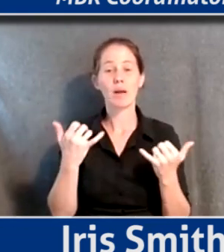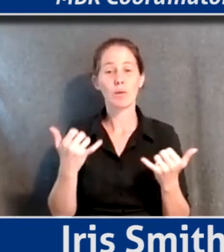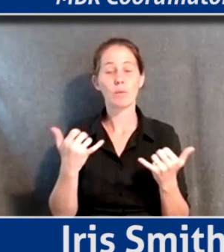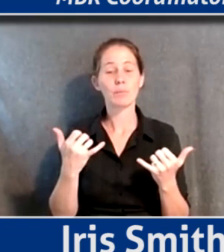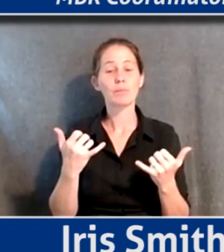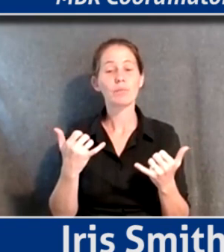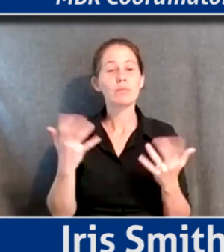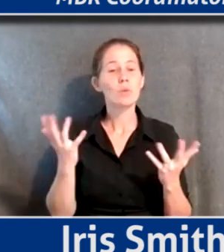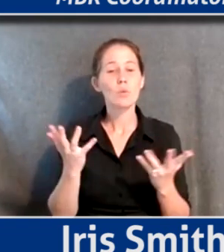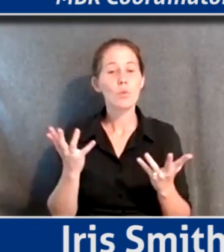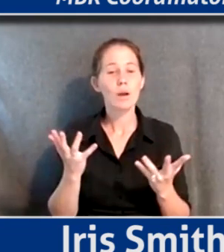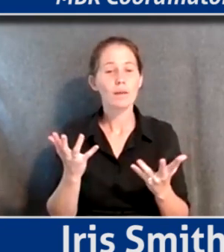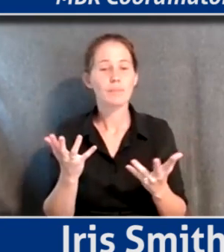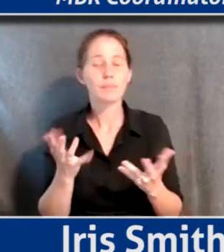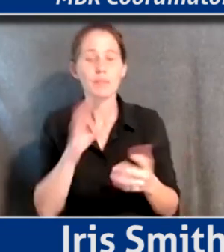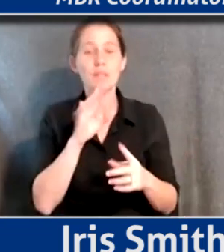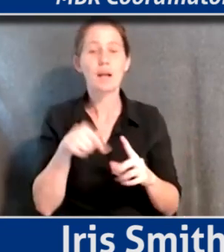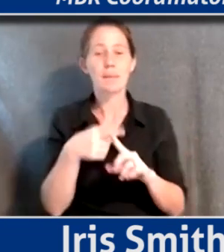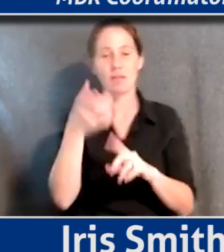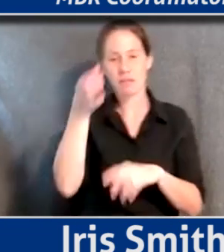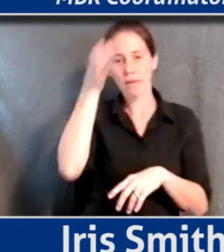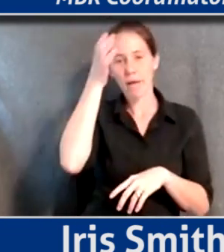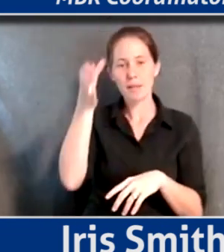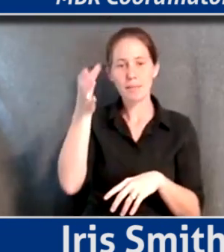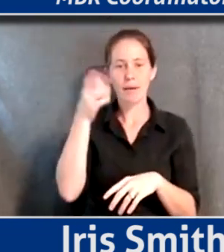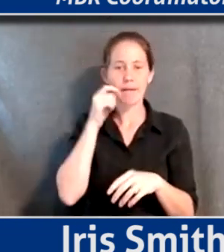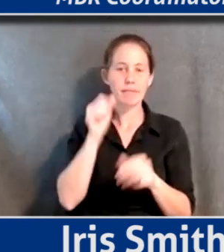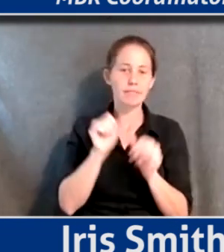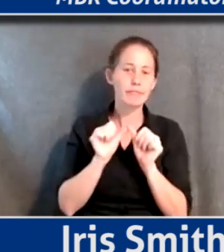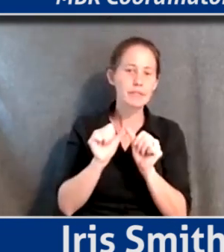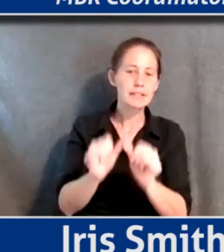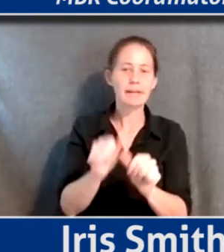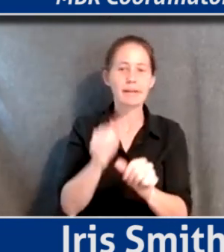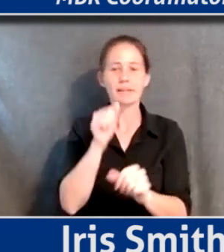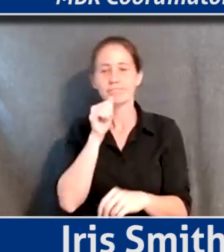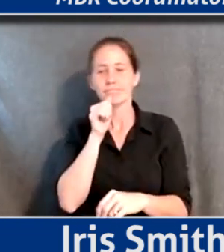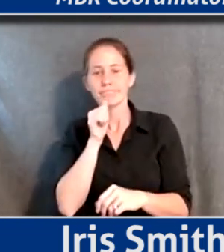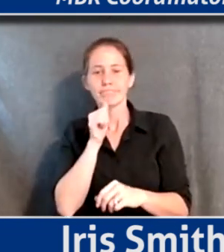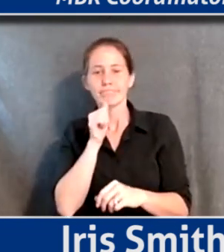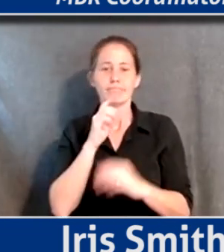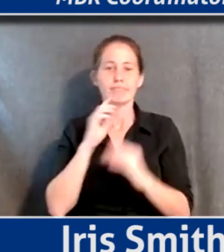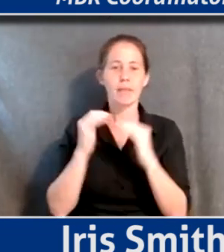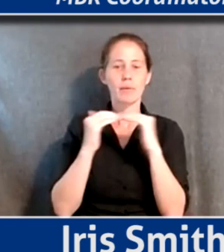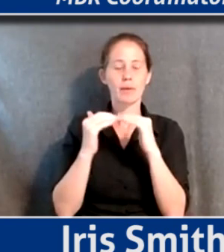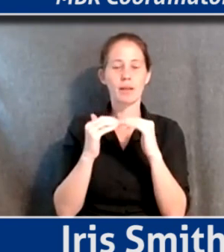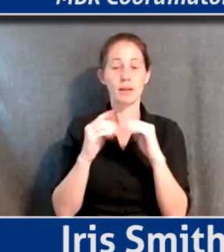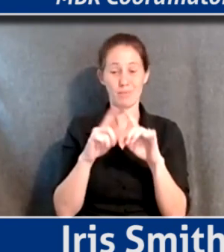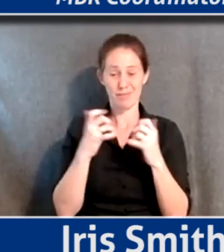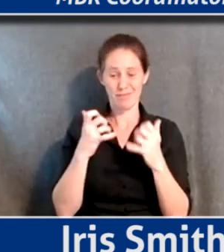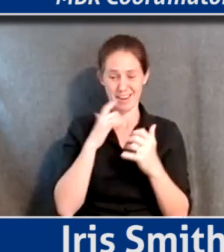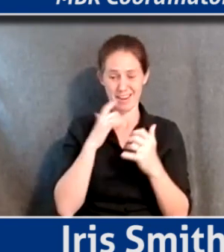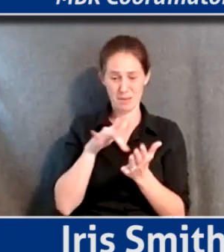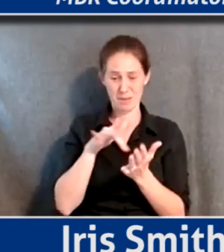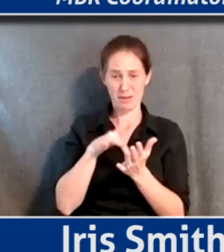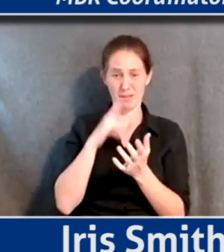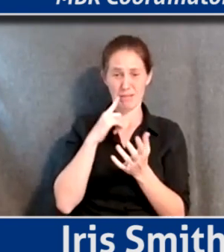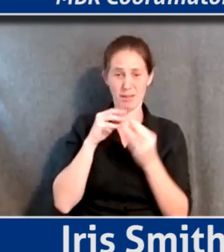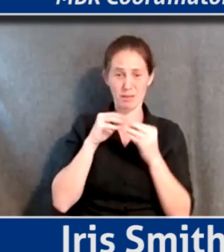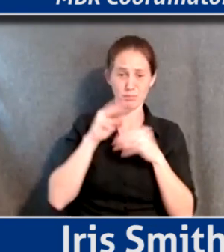What is – you know, we talk about this idea of resilience, sustainability, and equity, and yet, you know, we're in the middle of a global pandemic,